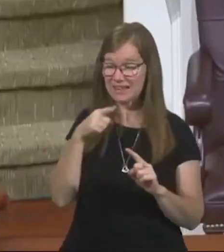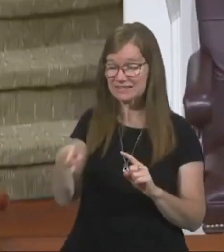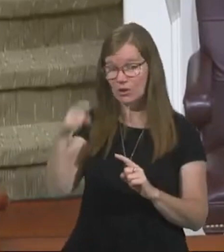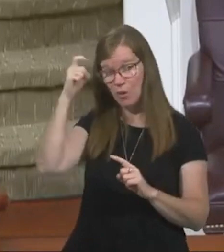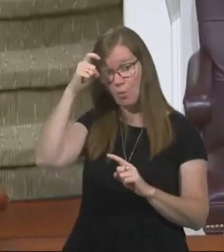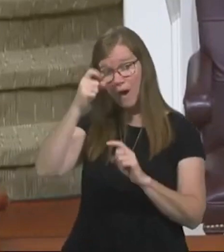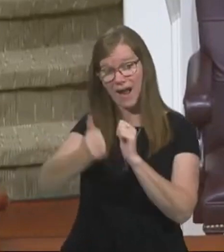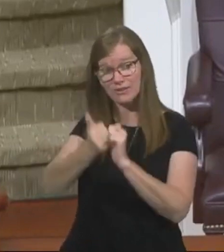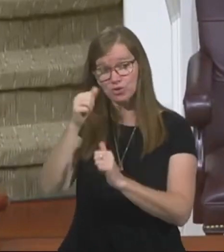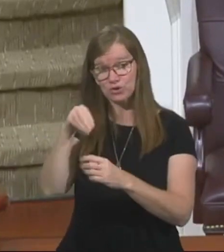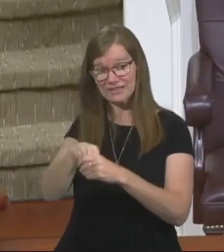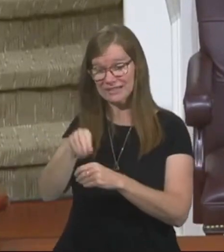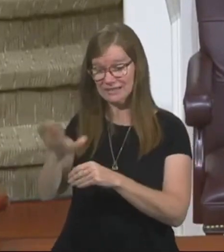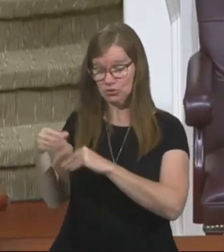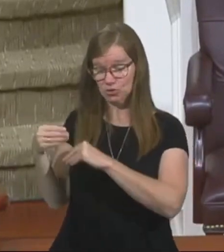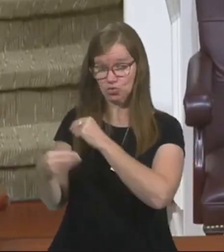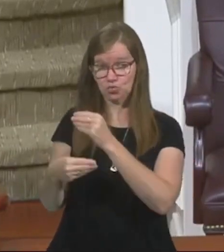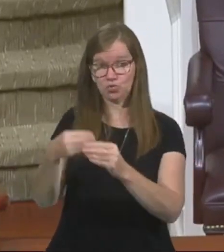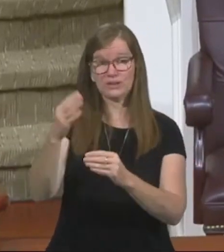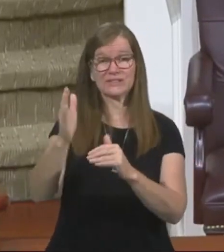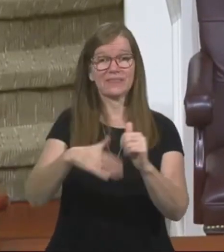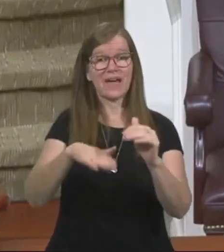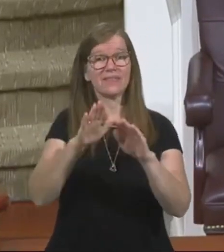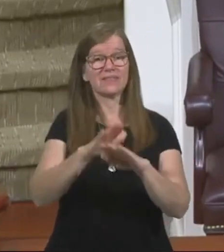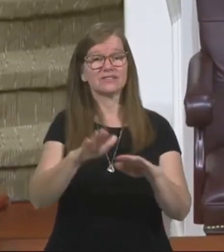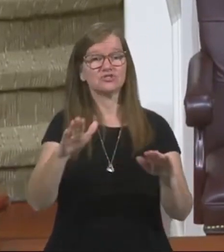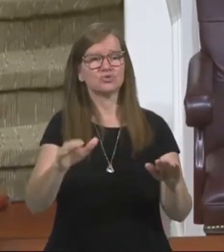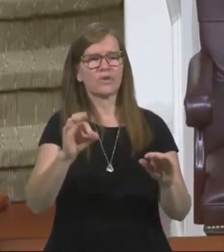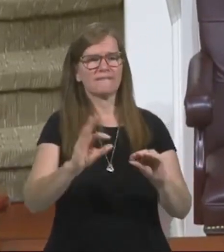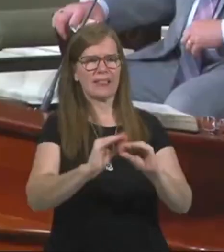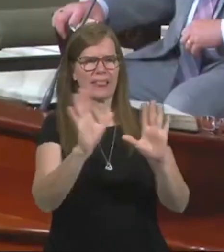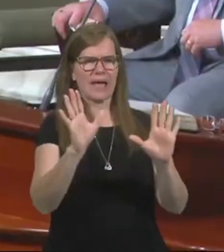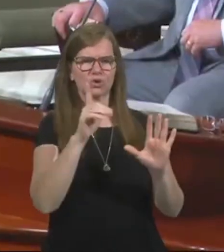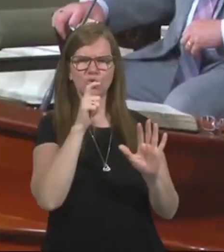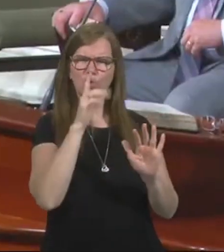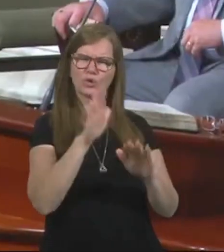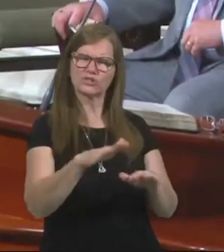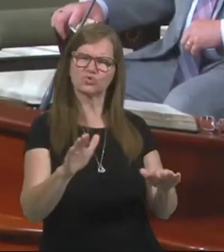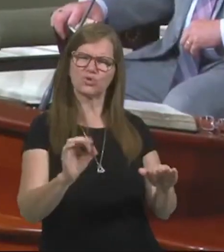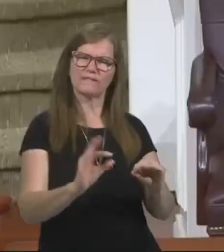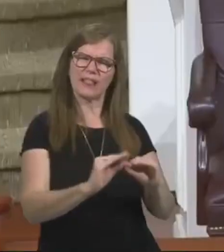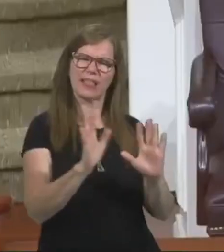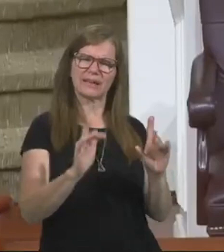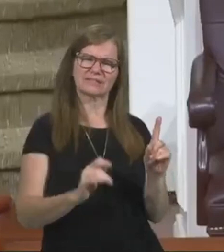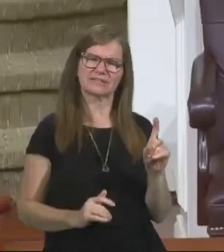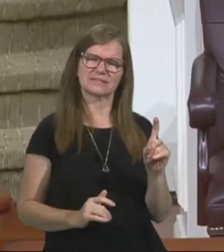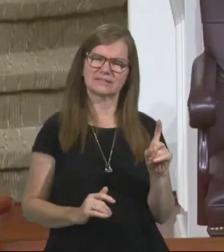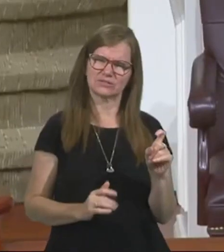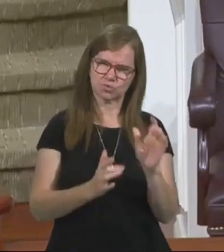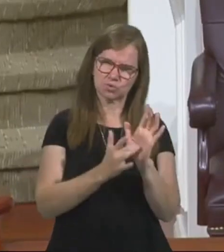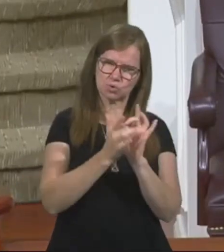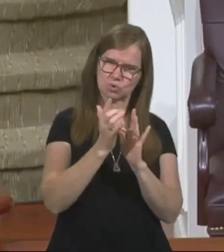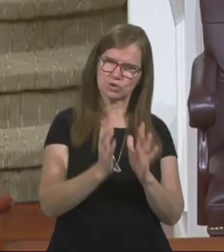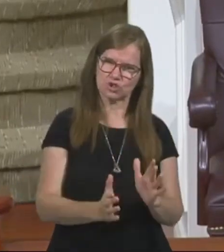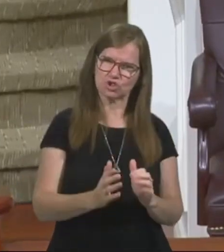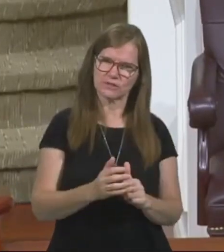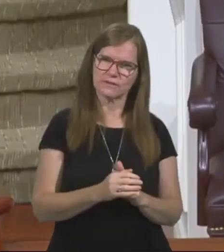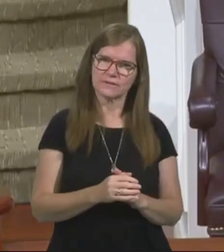in his generation than the children of light. Who are the children of light, do you think, here? Christians.